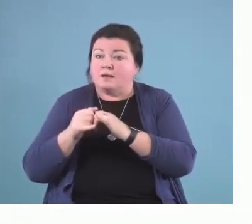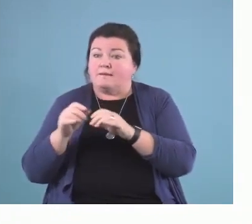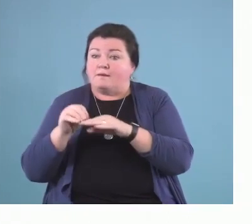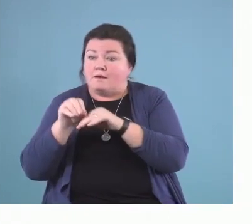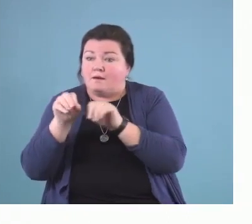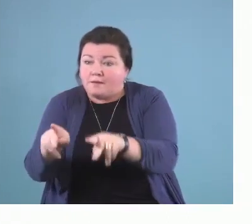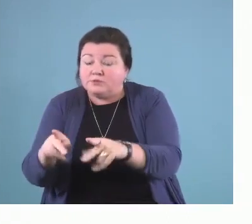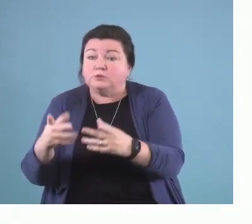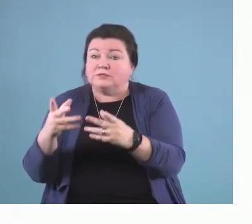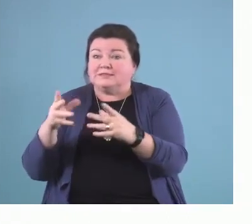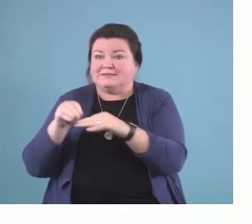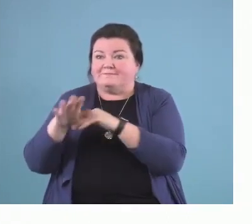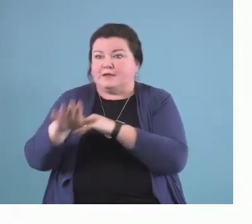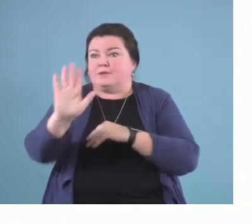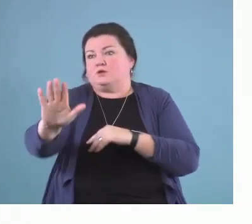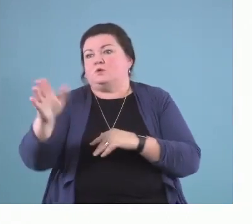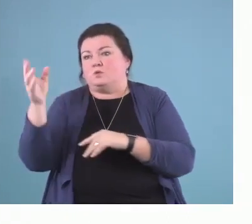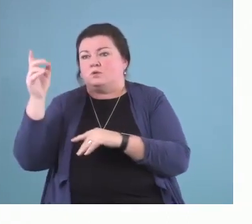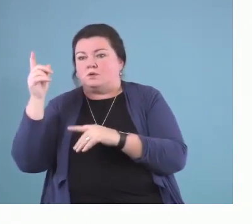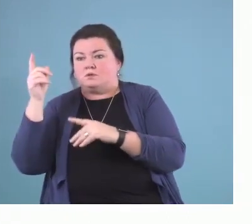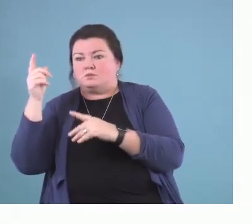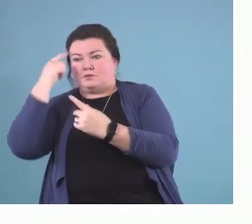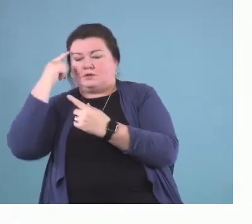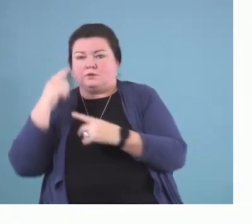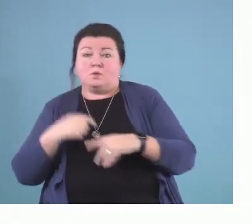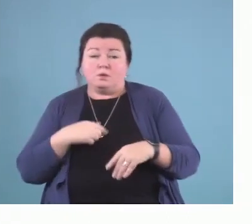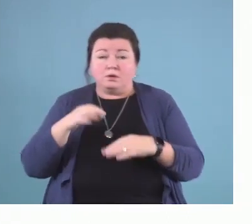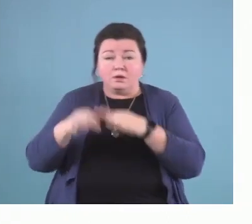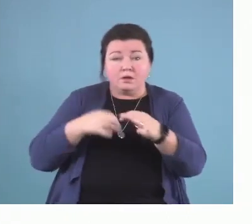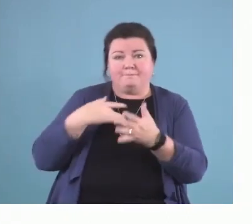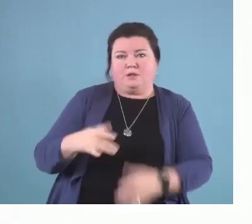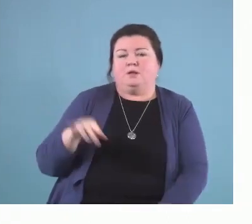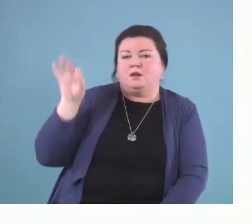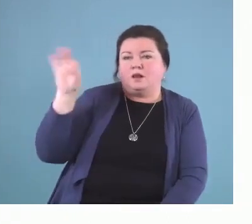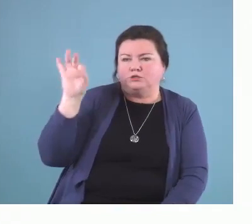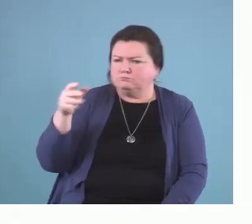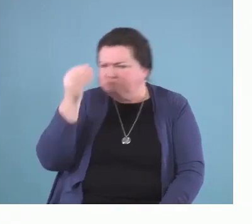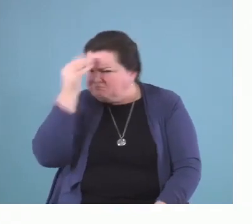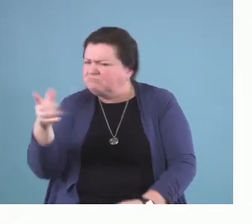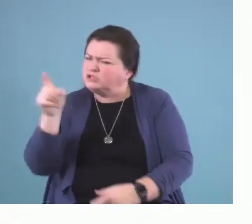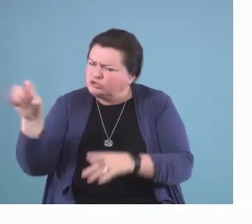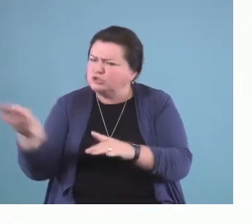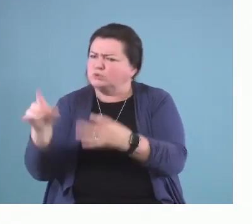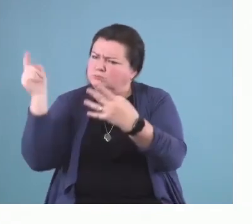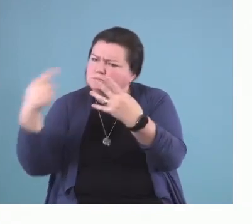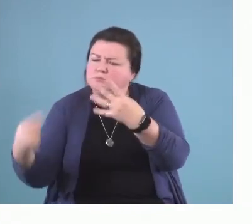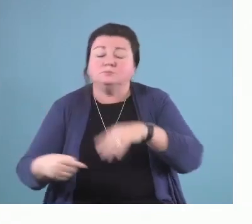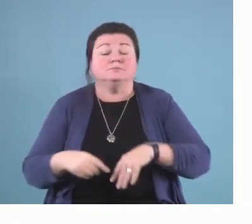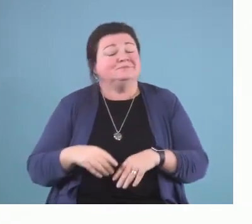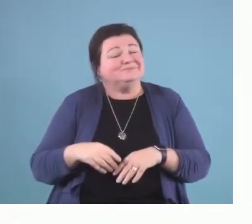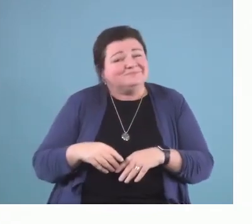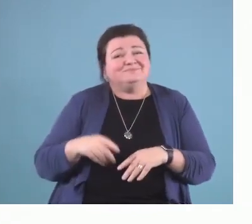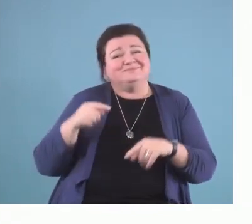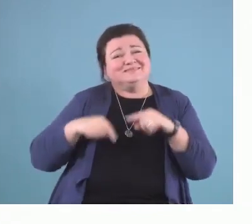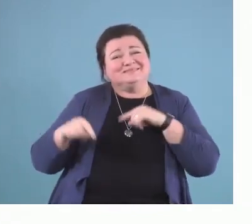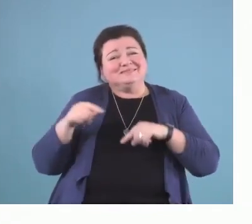Or do we just lecture them? Tell them what they should be doing? I think more often than not, we fall